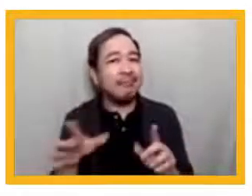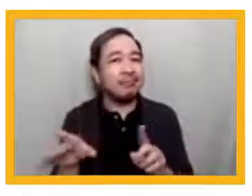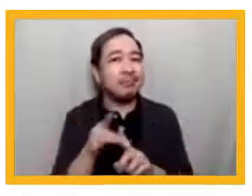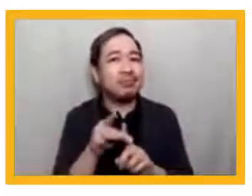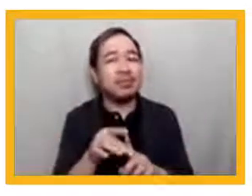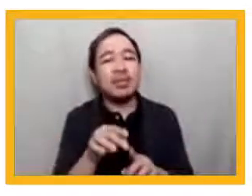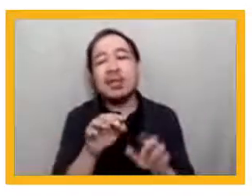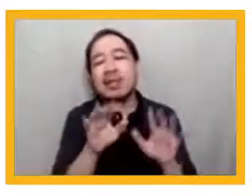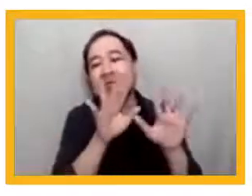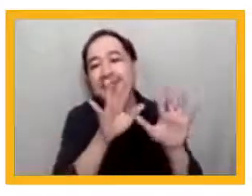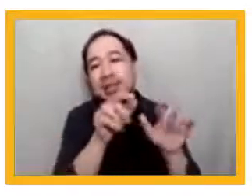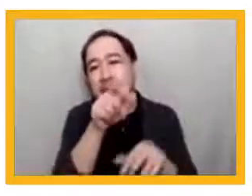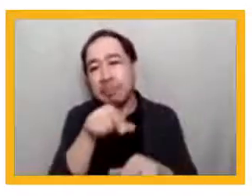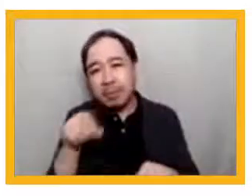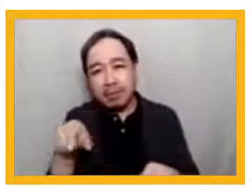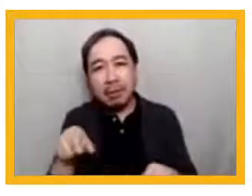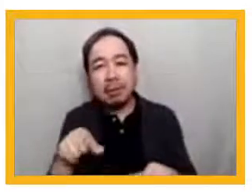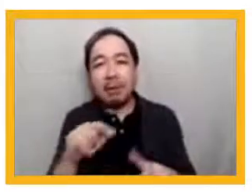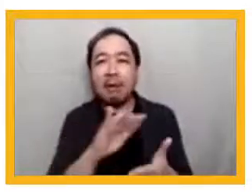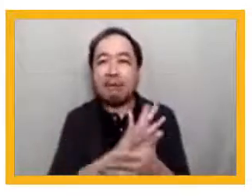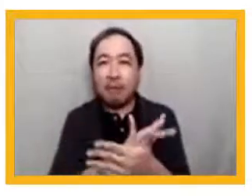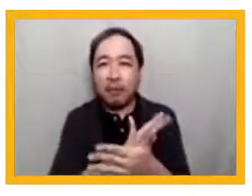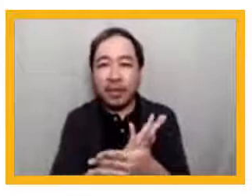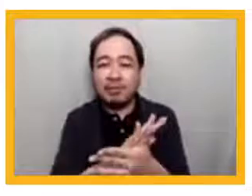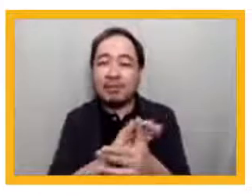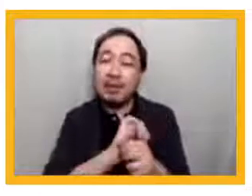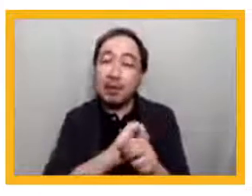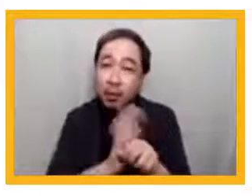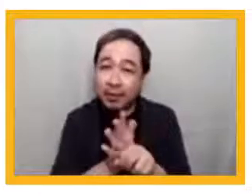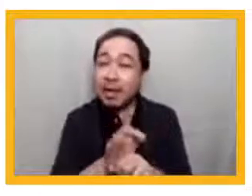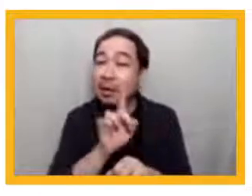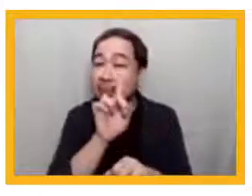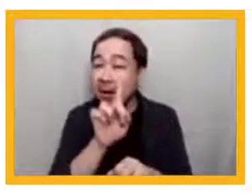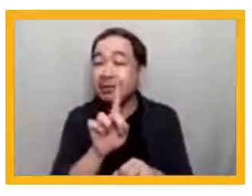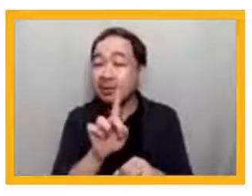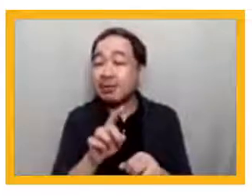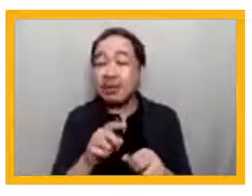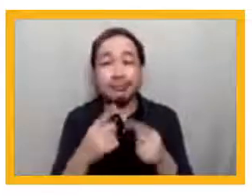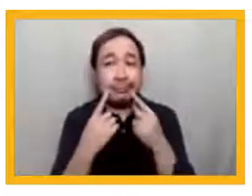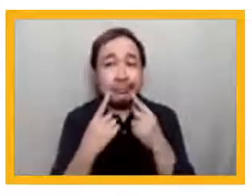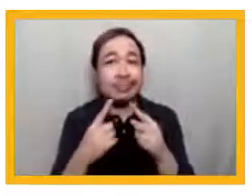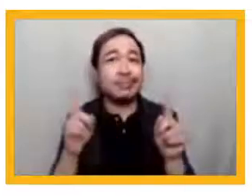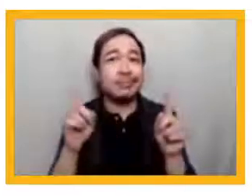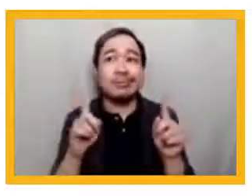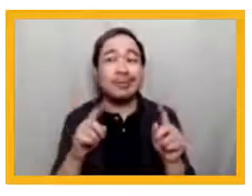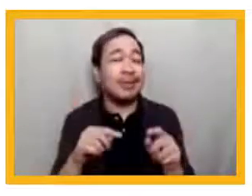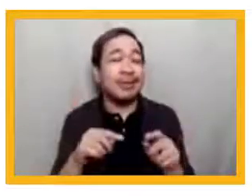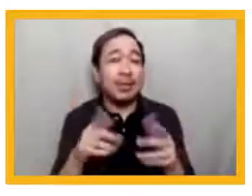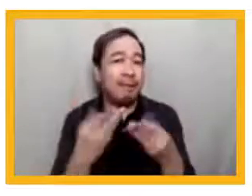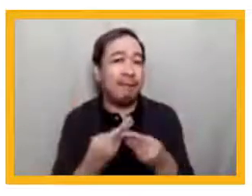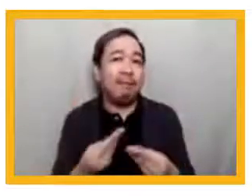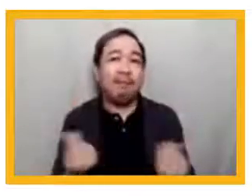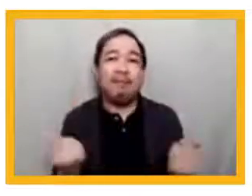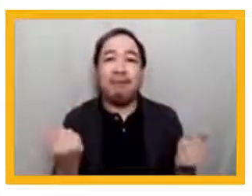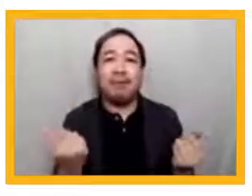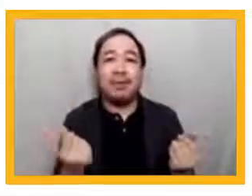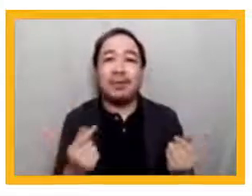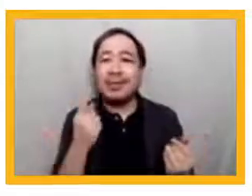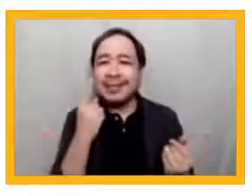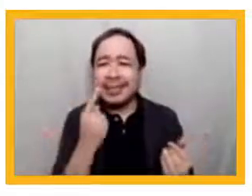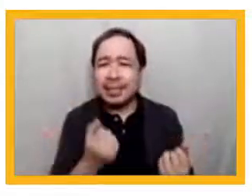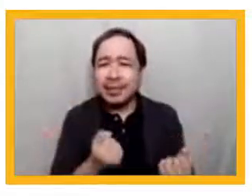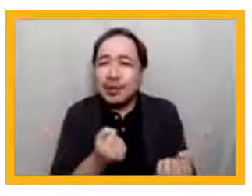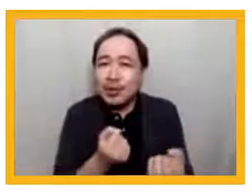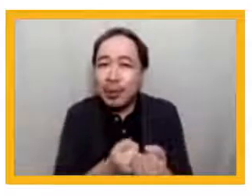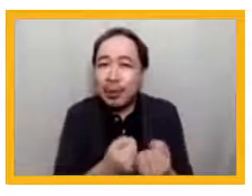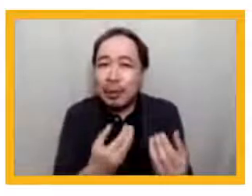Thankfully, all have recovered. This said, even if our direct employees had systems of support that we could provide, this did